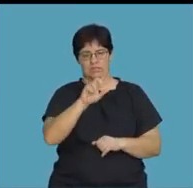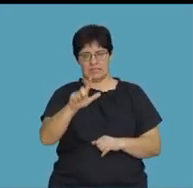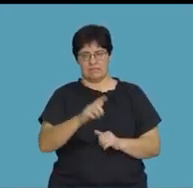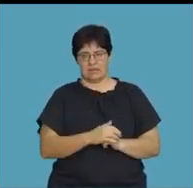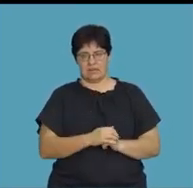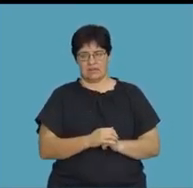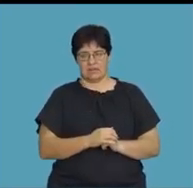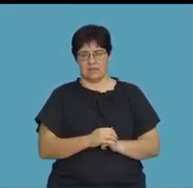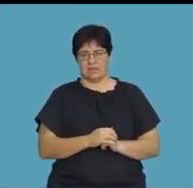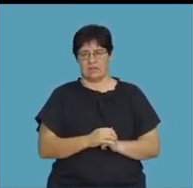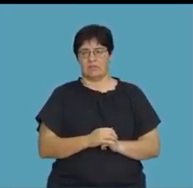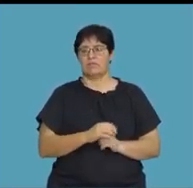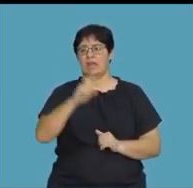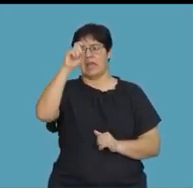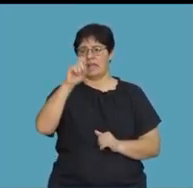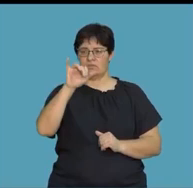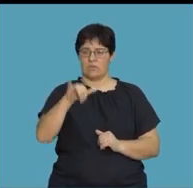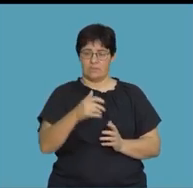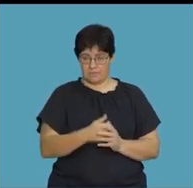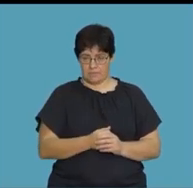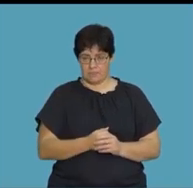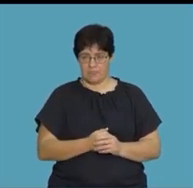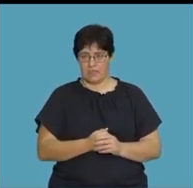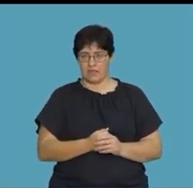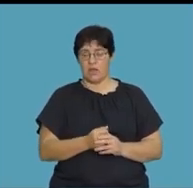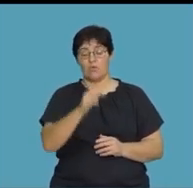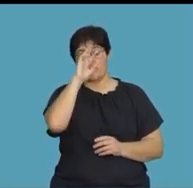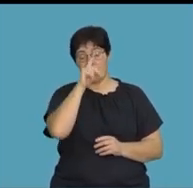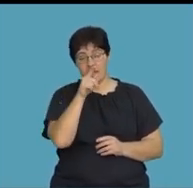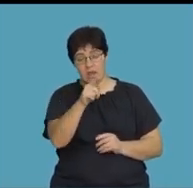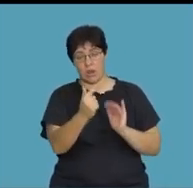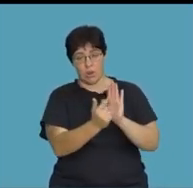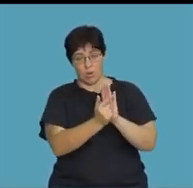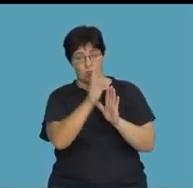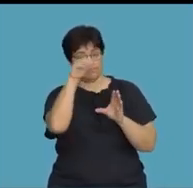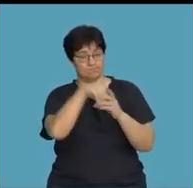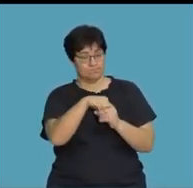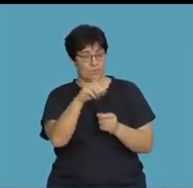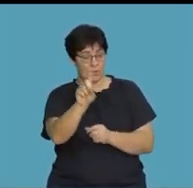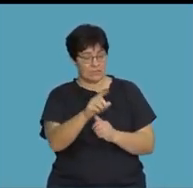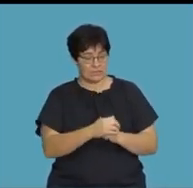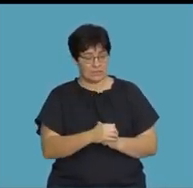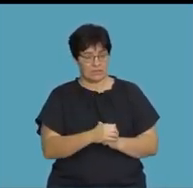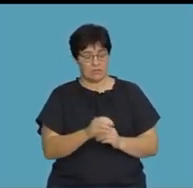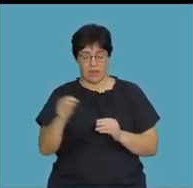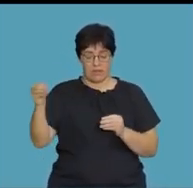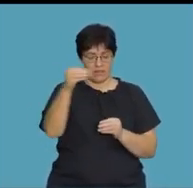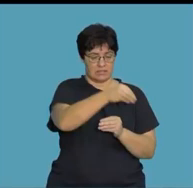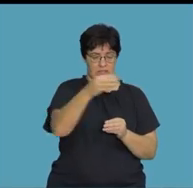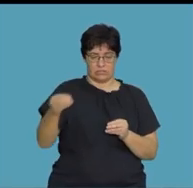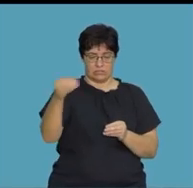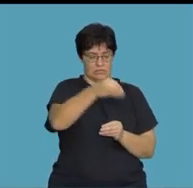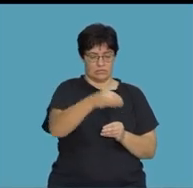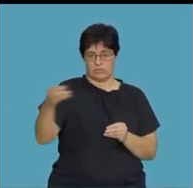8 over 27 and with those variables there. Remember, the law that I just applied here was